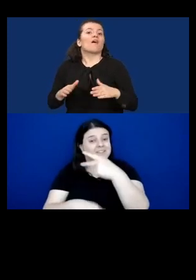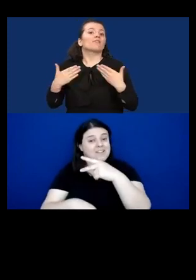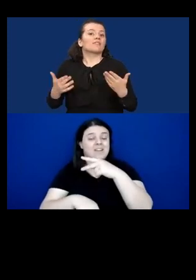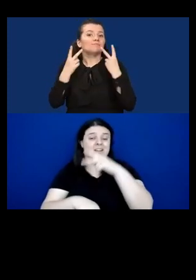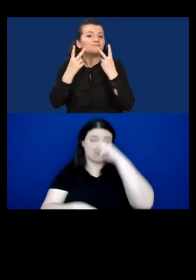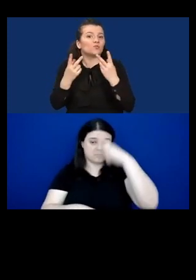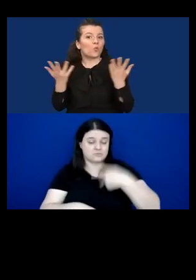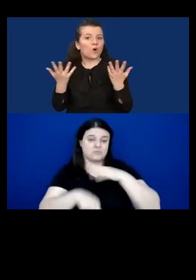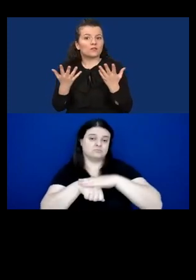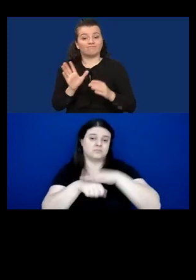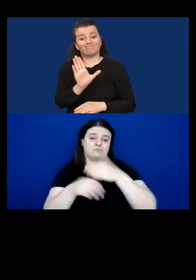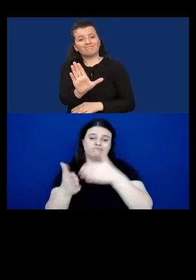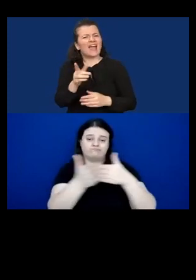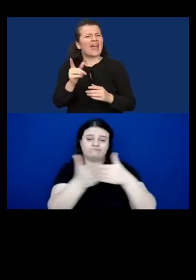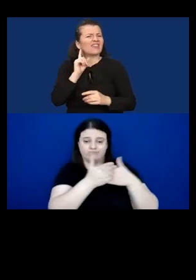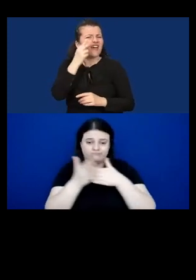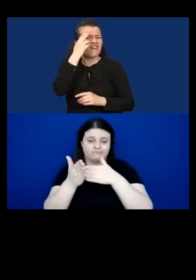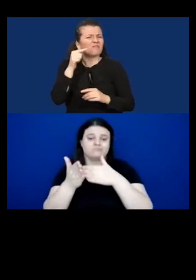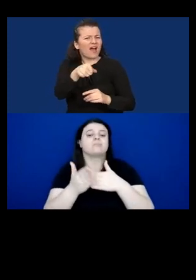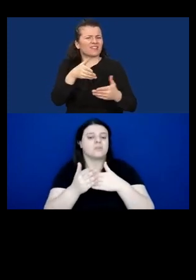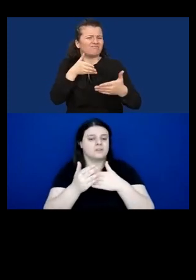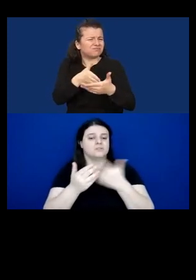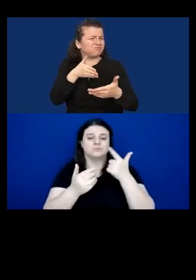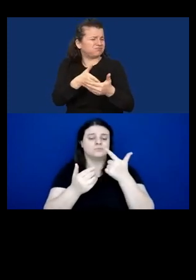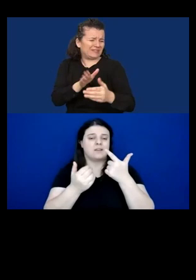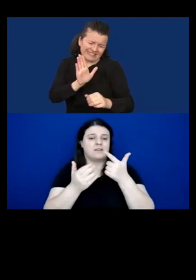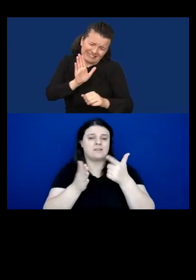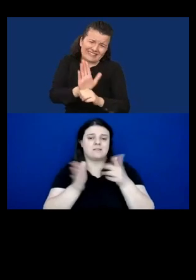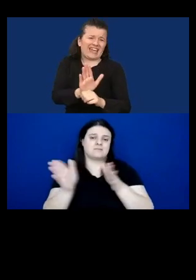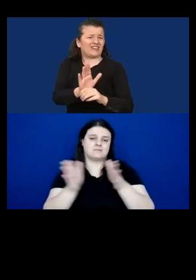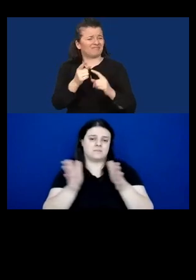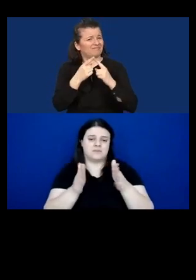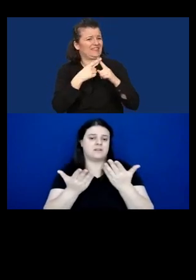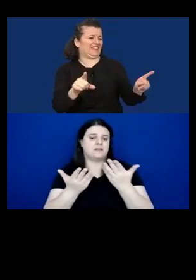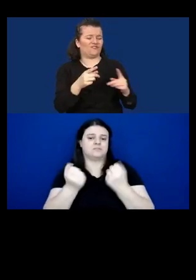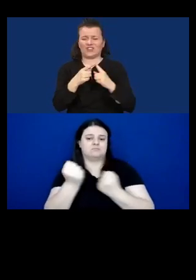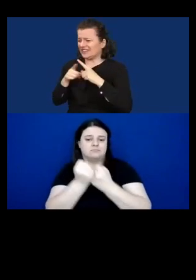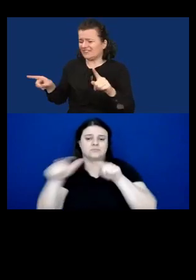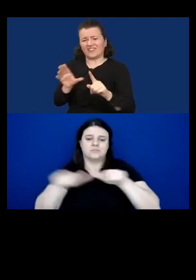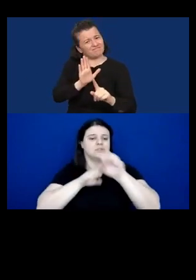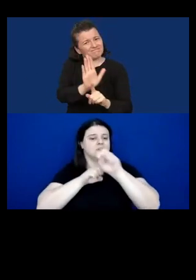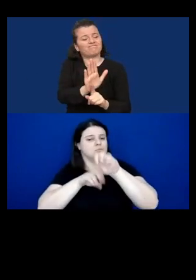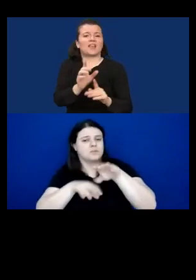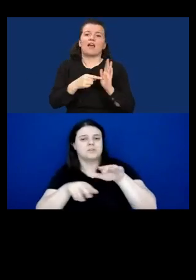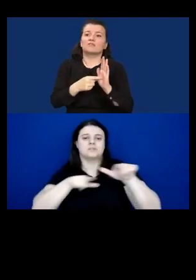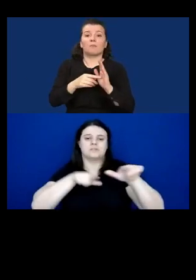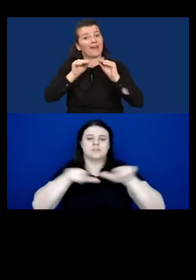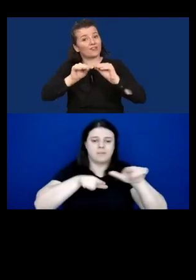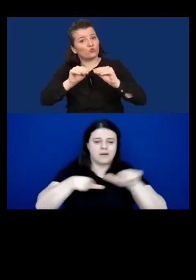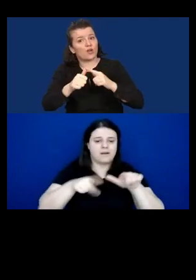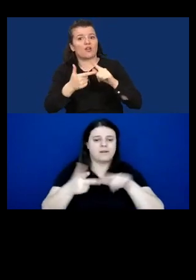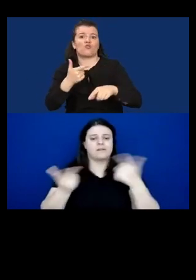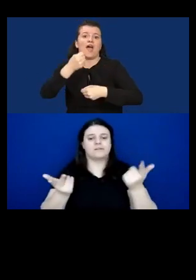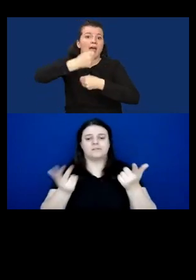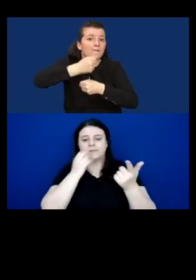deafblindness encounter in accessing support services, education, employment and mainstream goods and